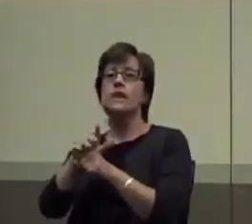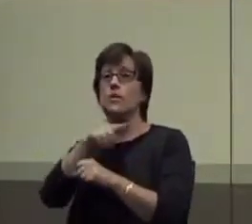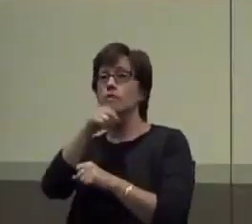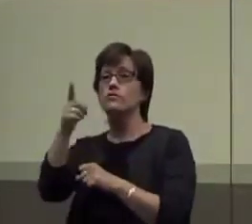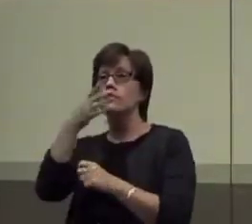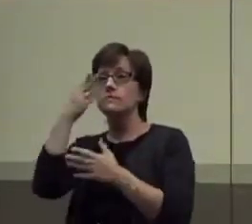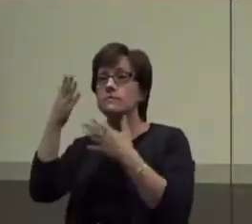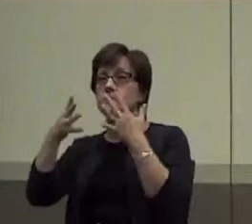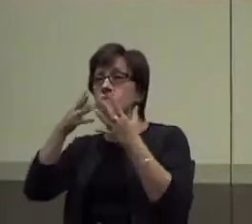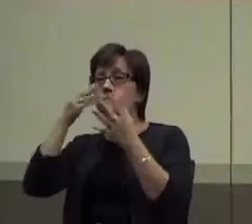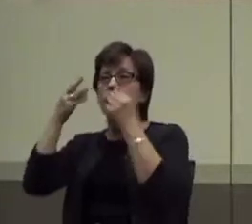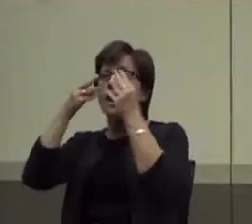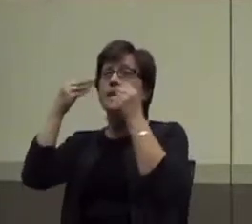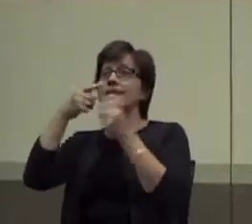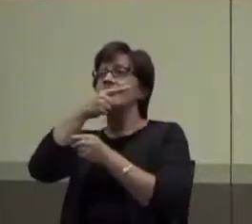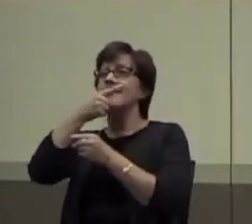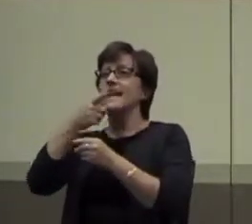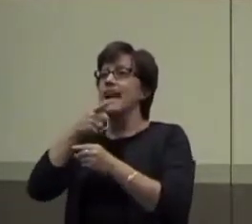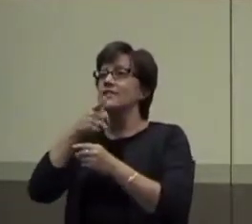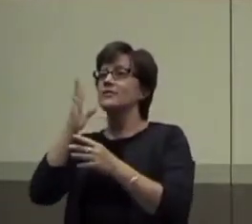you'll get access to, okay.